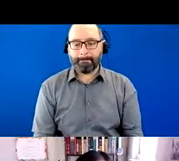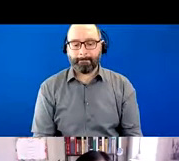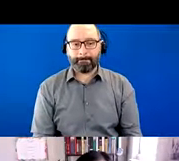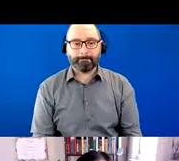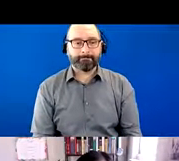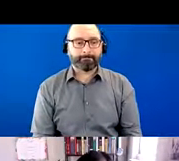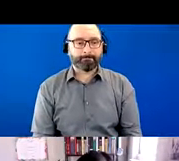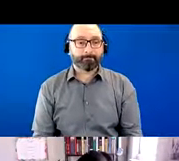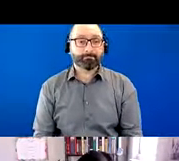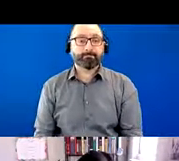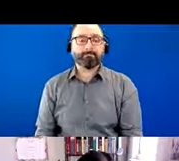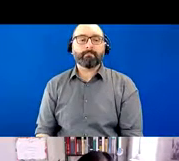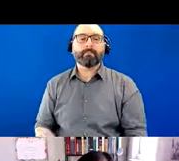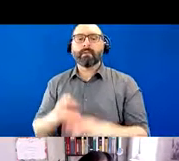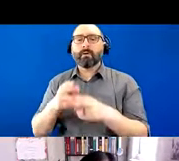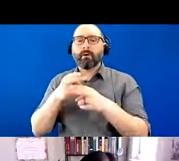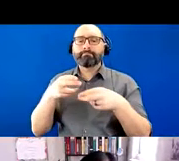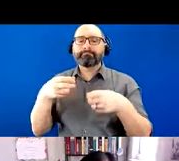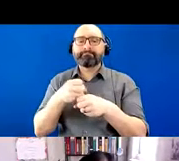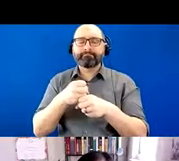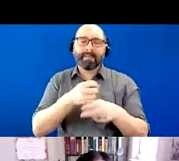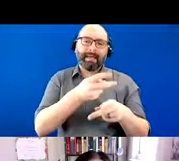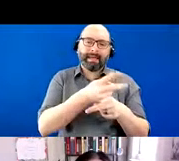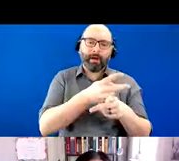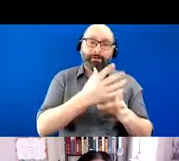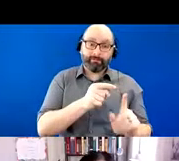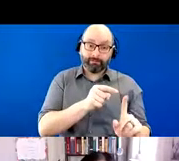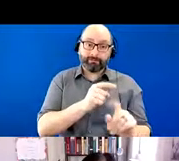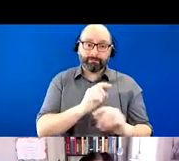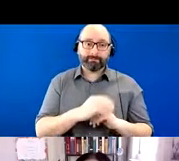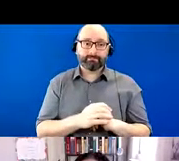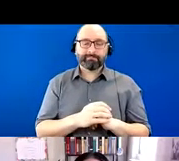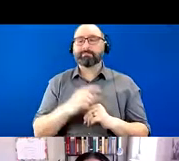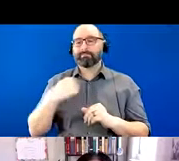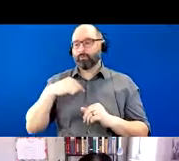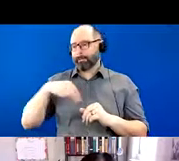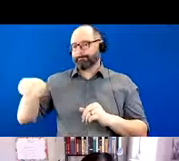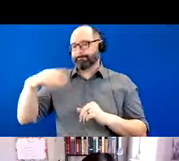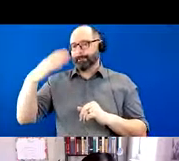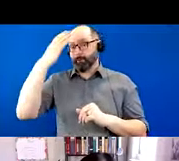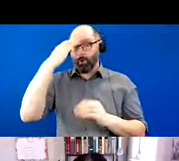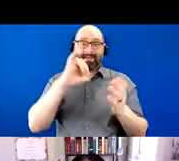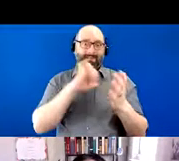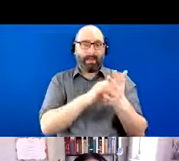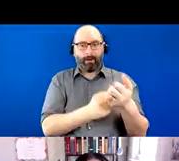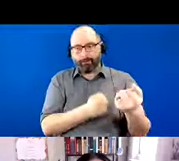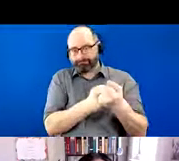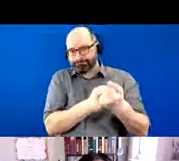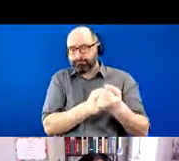So a little bit about caregivers, which we all know are the backbone for dementia care.